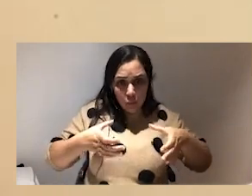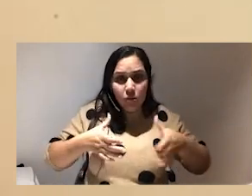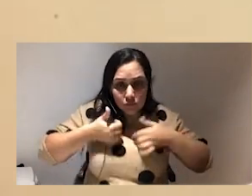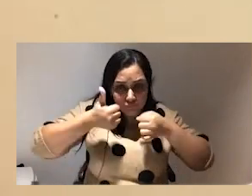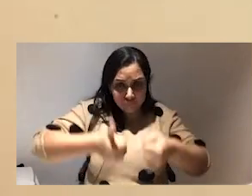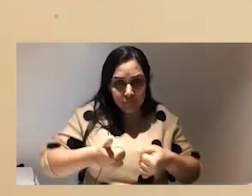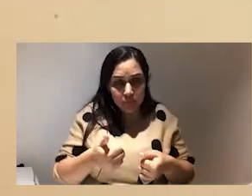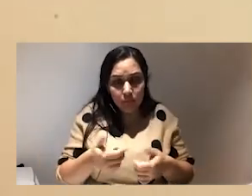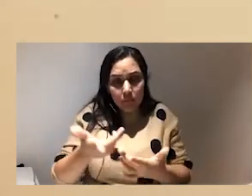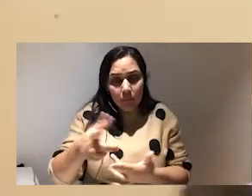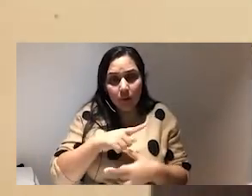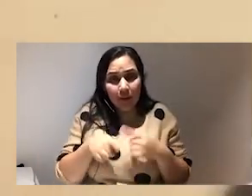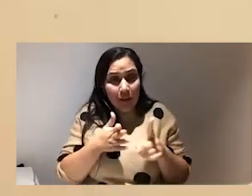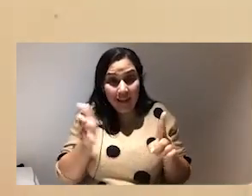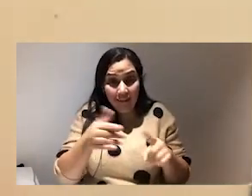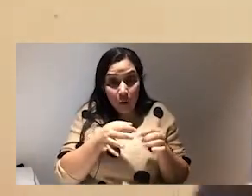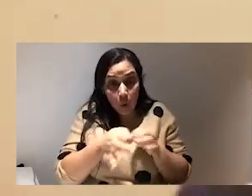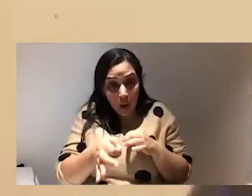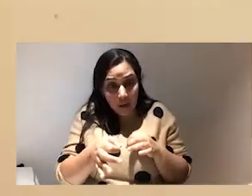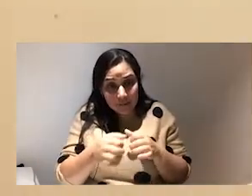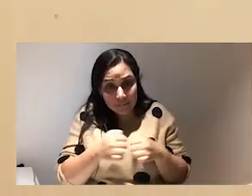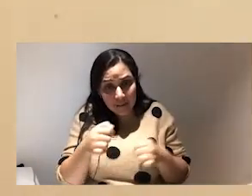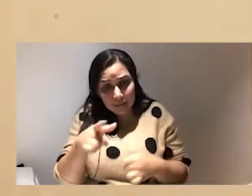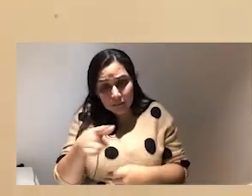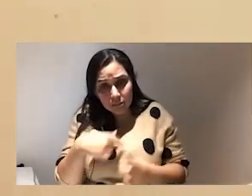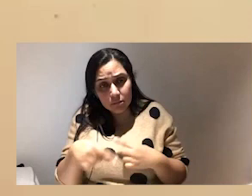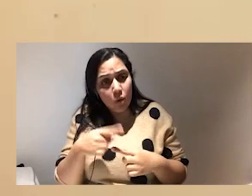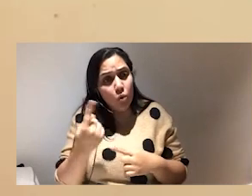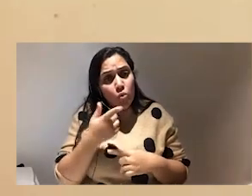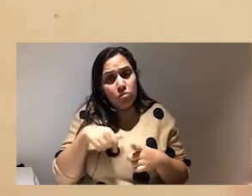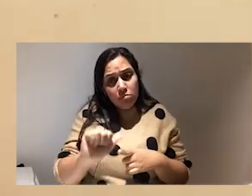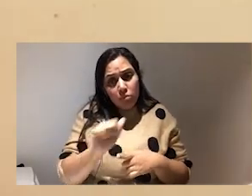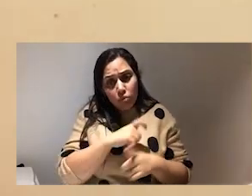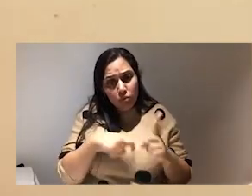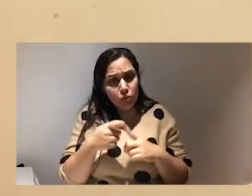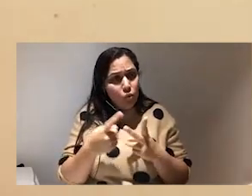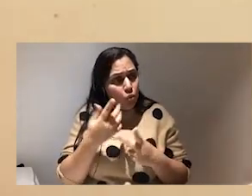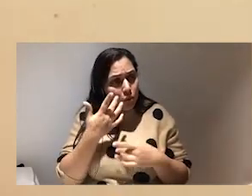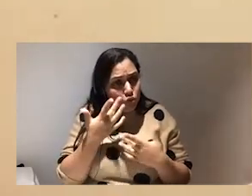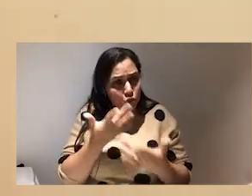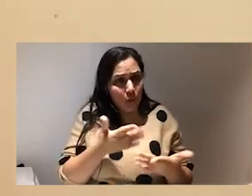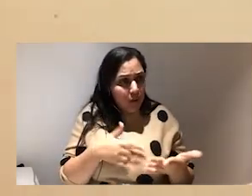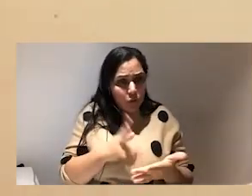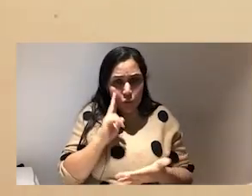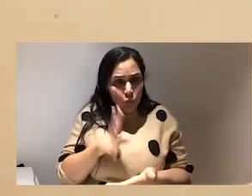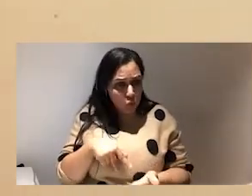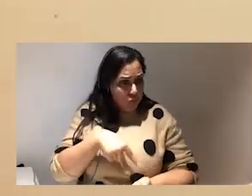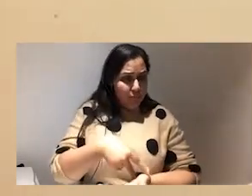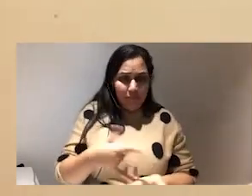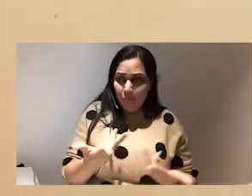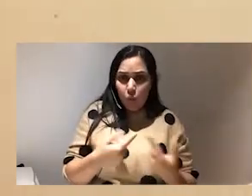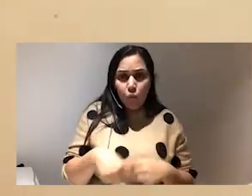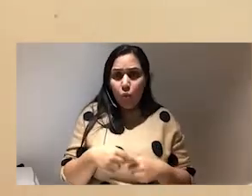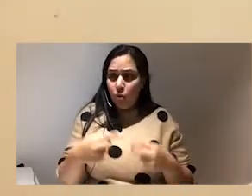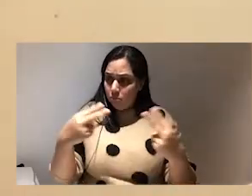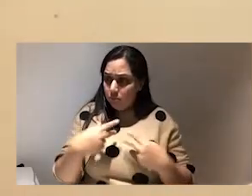important when you're navigating the online space who is your community who are you who are you showing up for who or are you performing for people